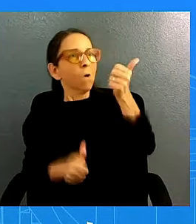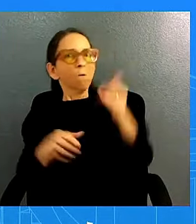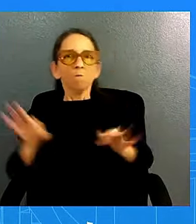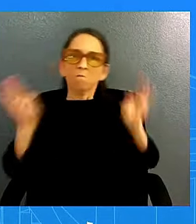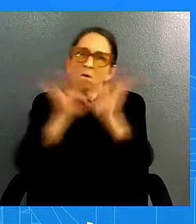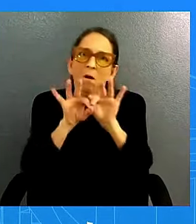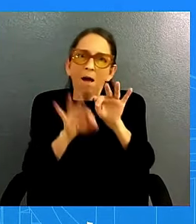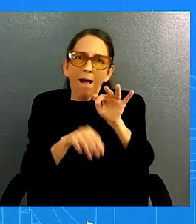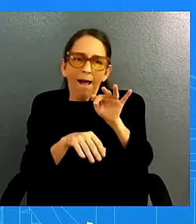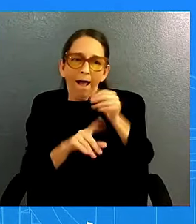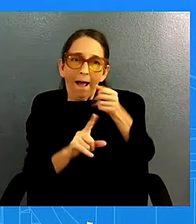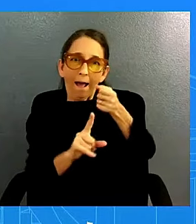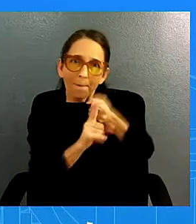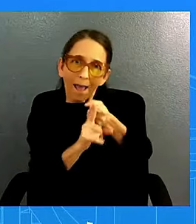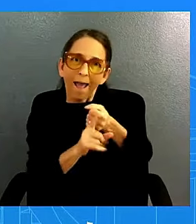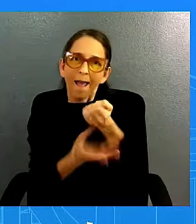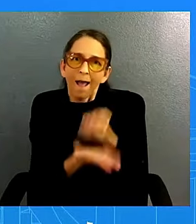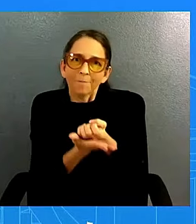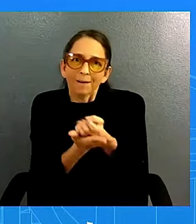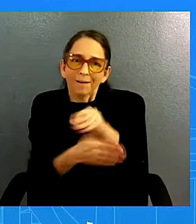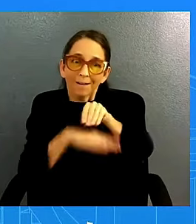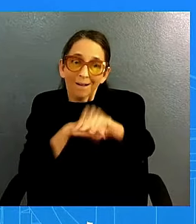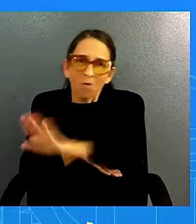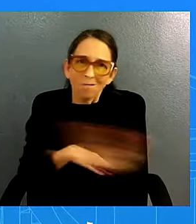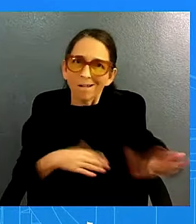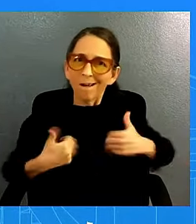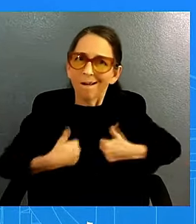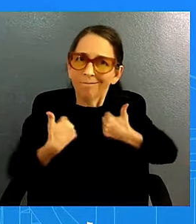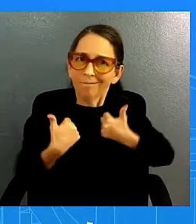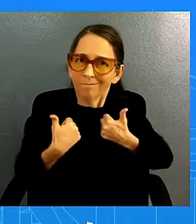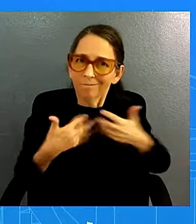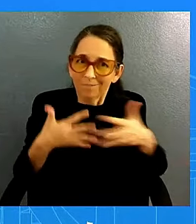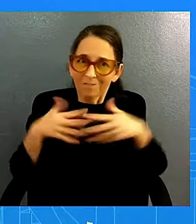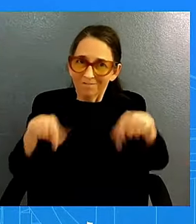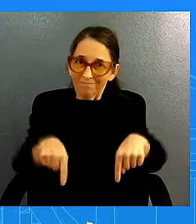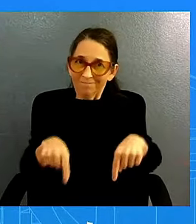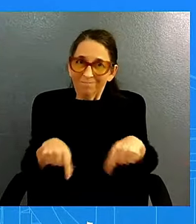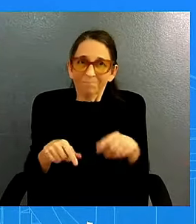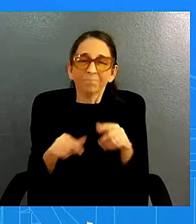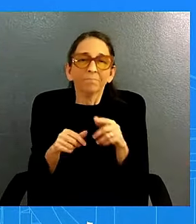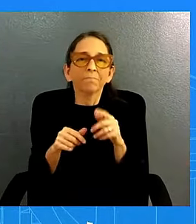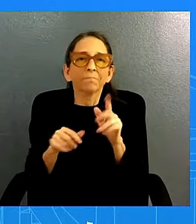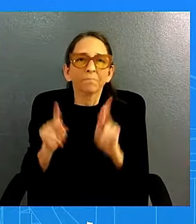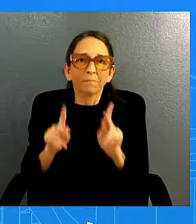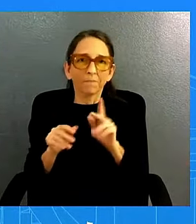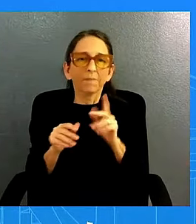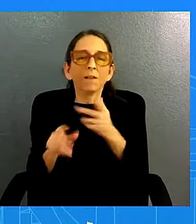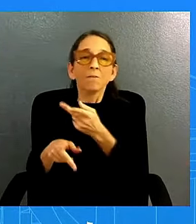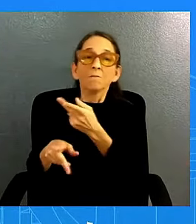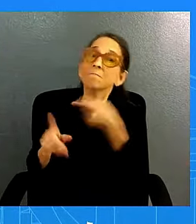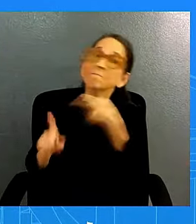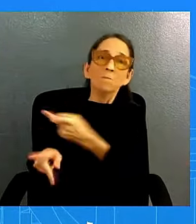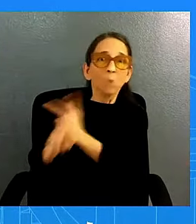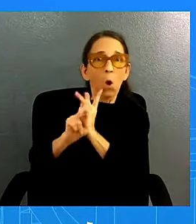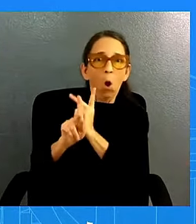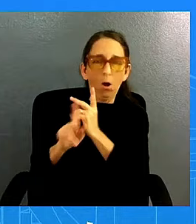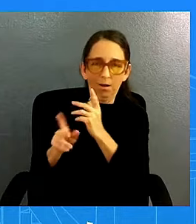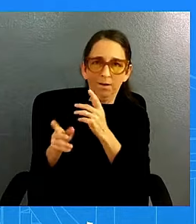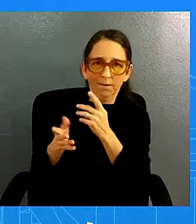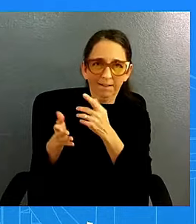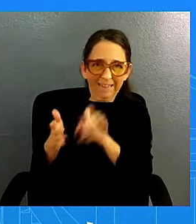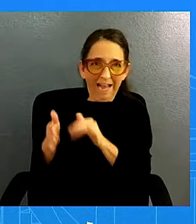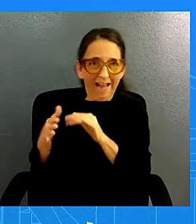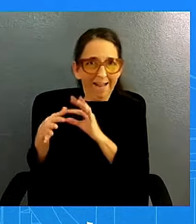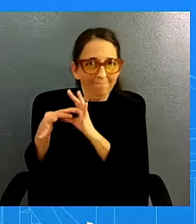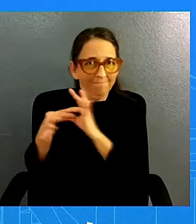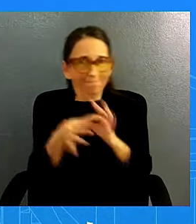lives through that channel of of borrowing costs and that's certainly i think a timely example of uh of things we've discussed lately and how